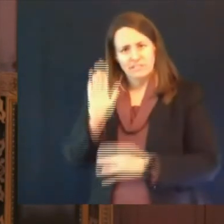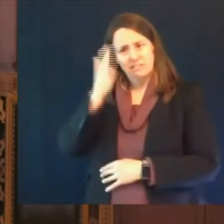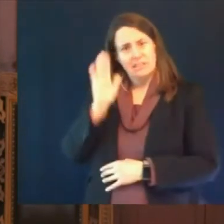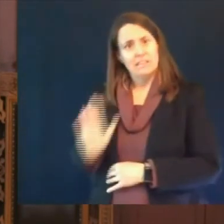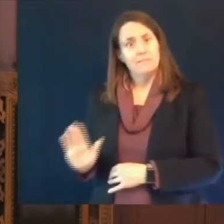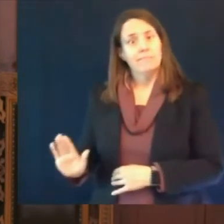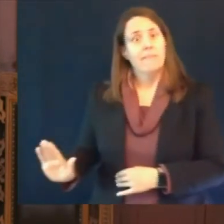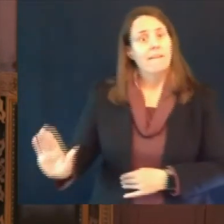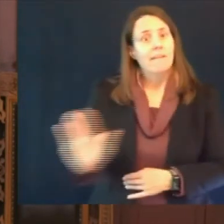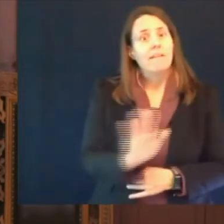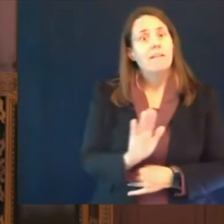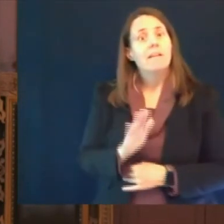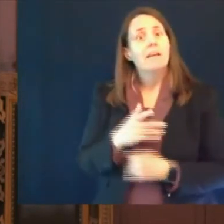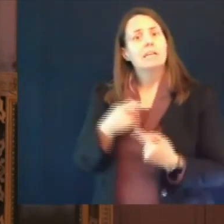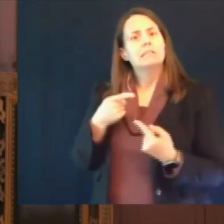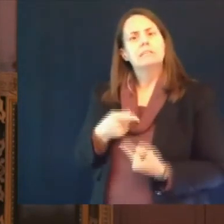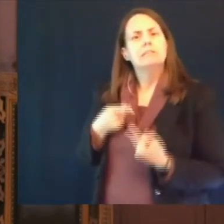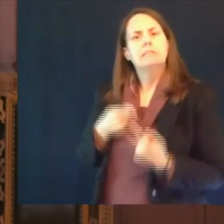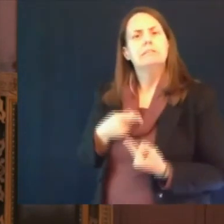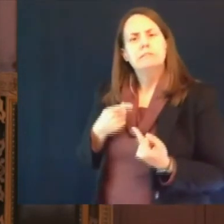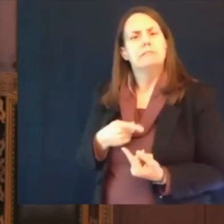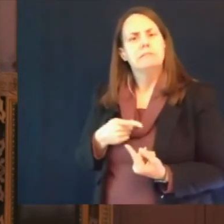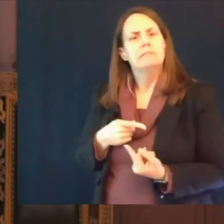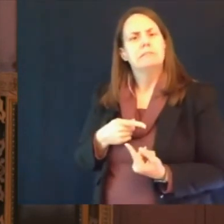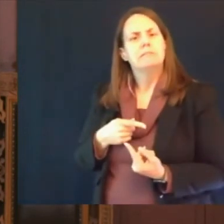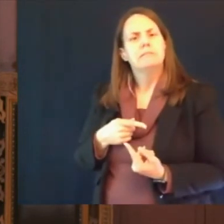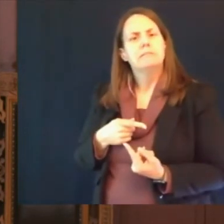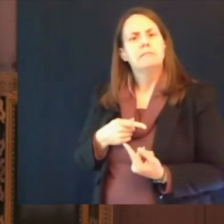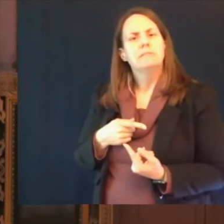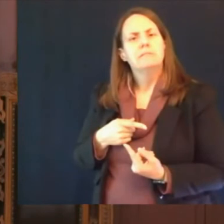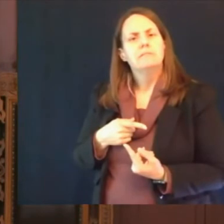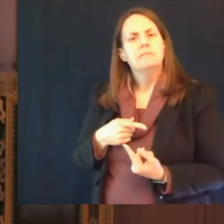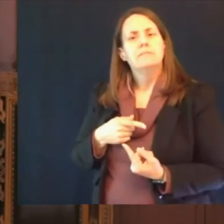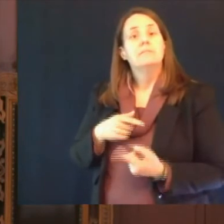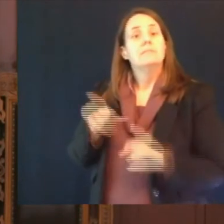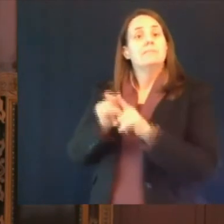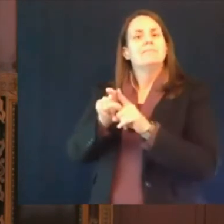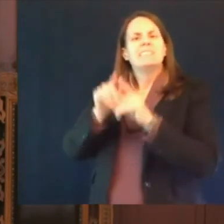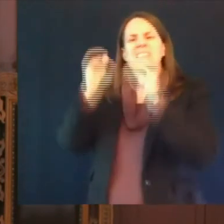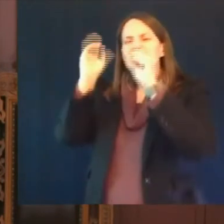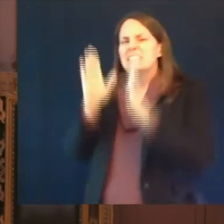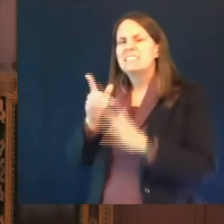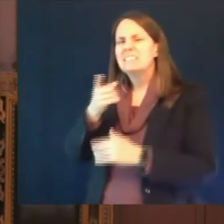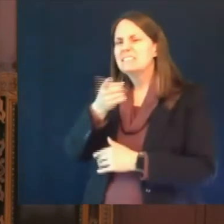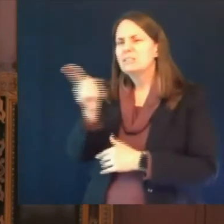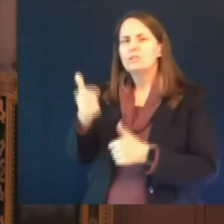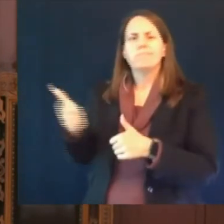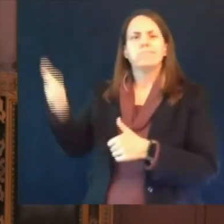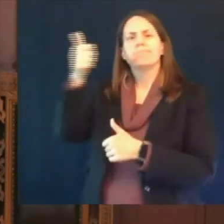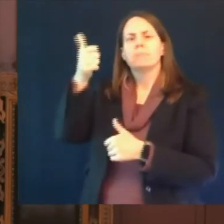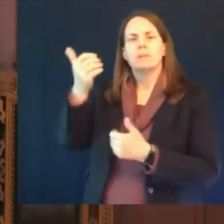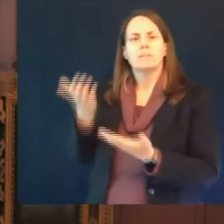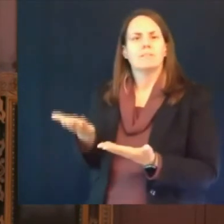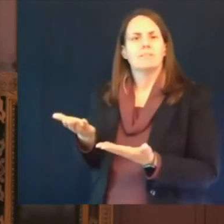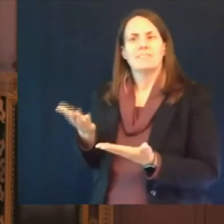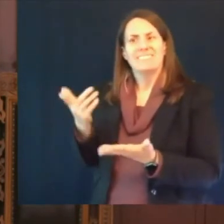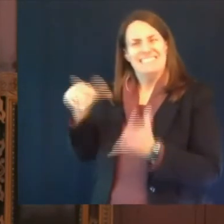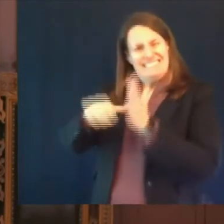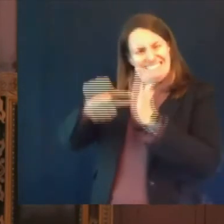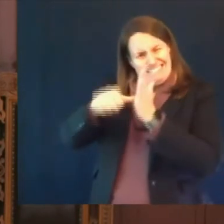teachers and administrators i talked to this week all emphasize the importance of wearing a mask in the in the in the classroom